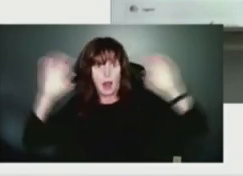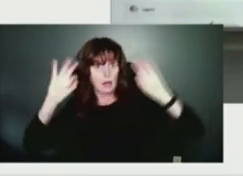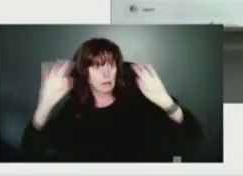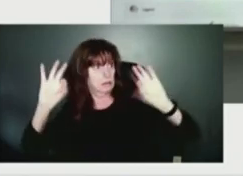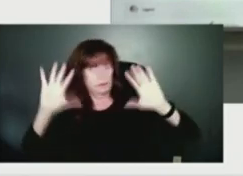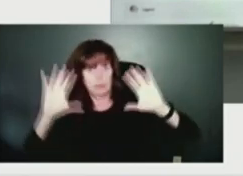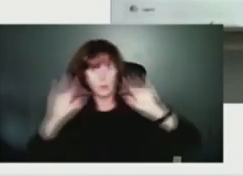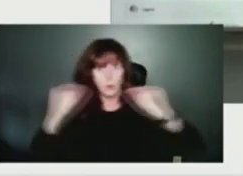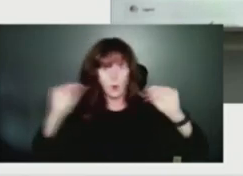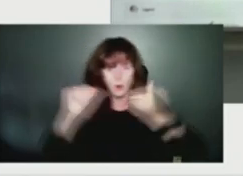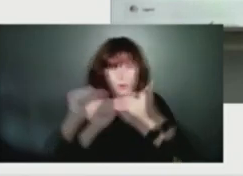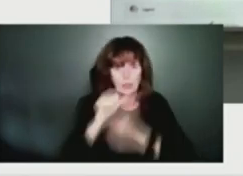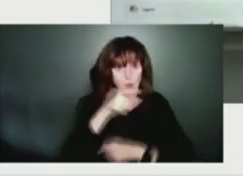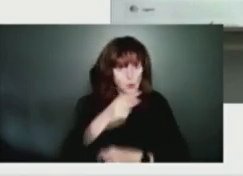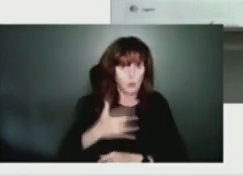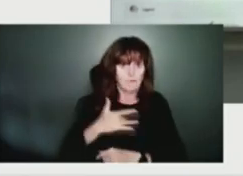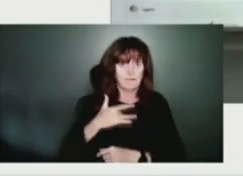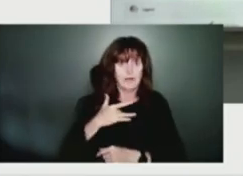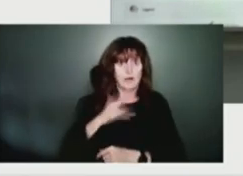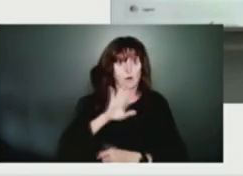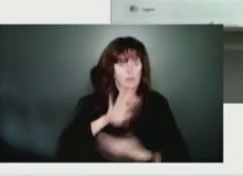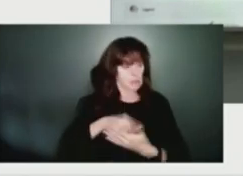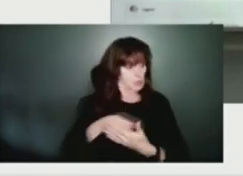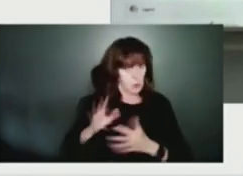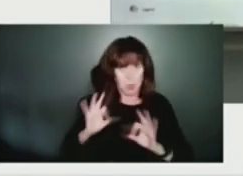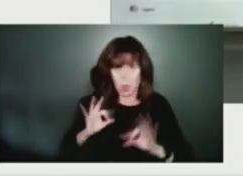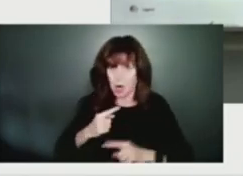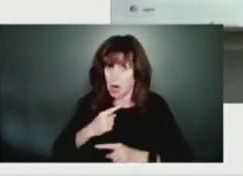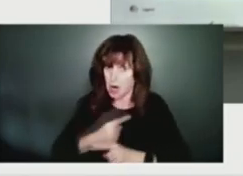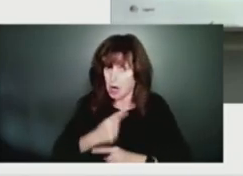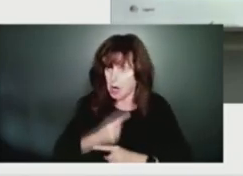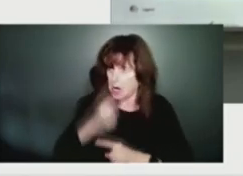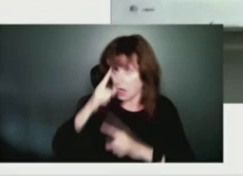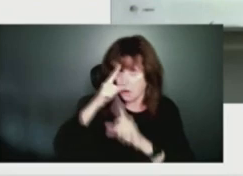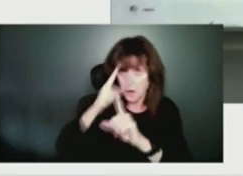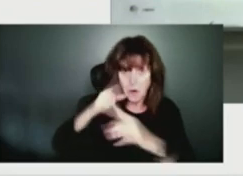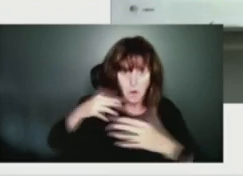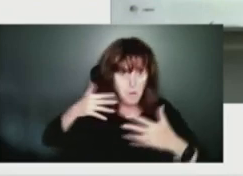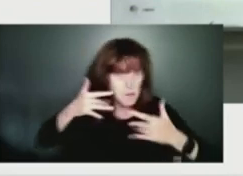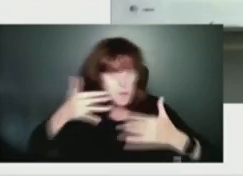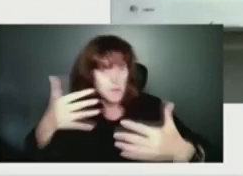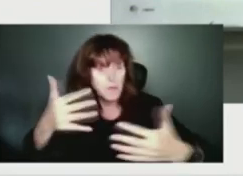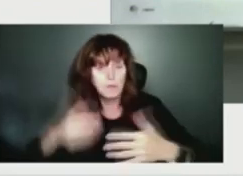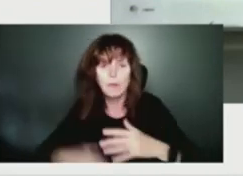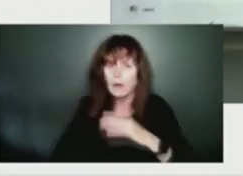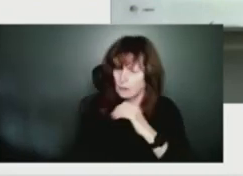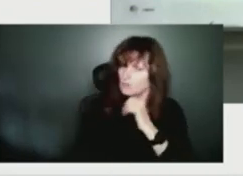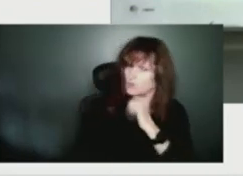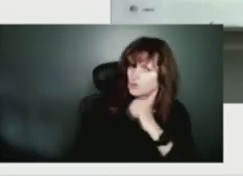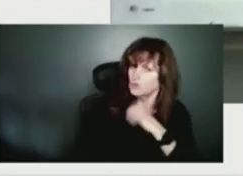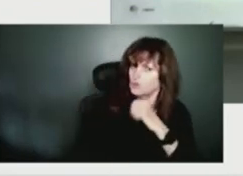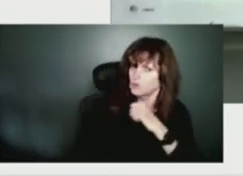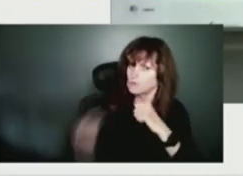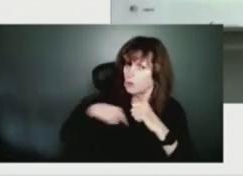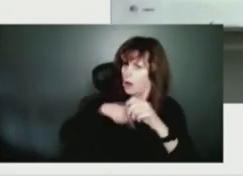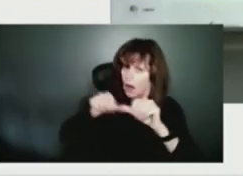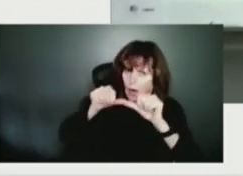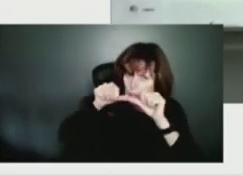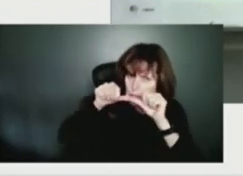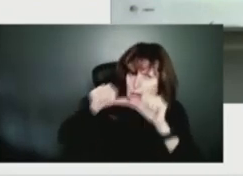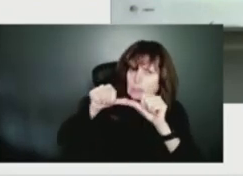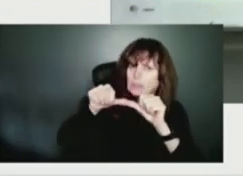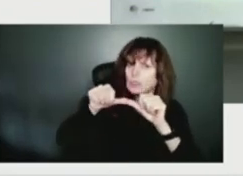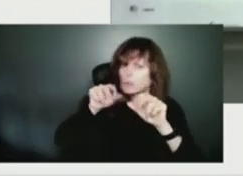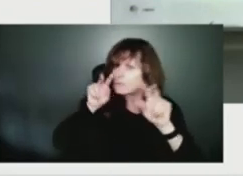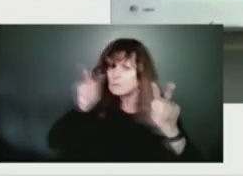behind? Just kind of how are we doing on that front? We continue to make investments on tree clearing around the lines every year. That's something that's a part of